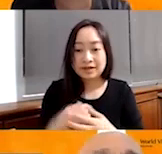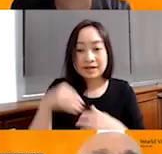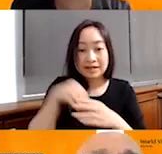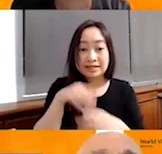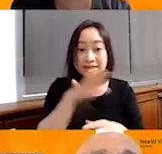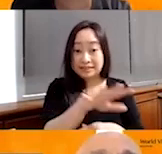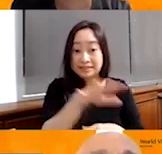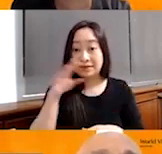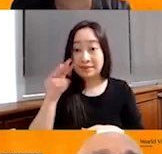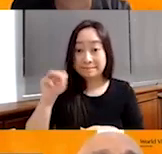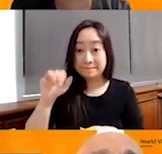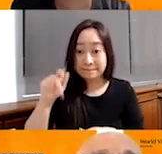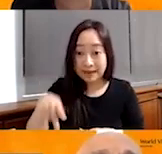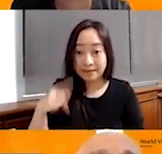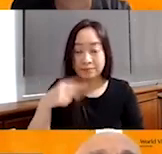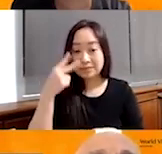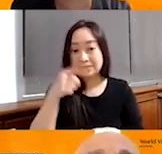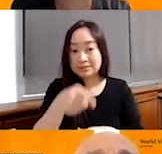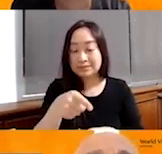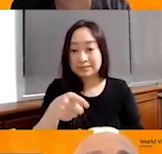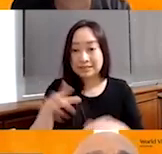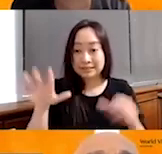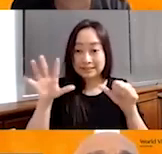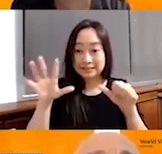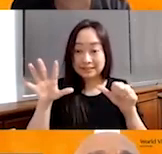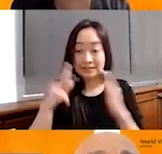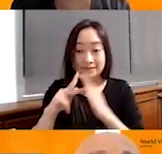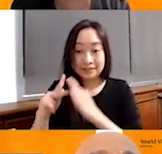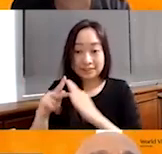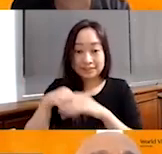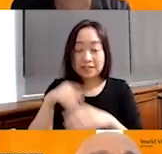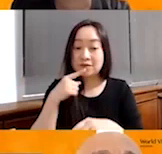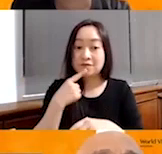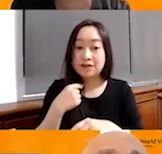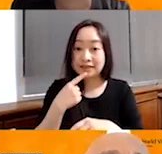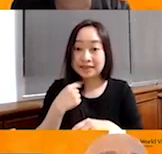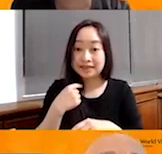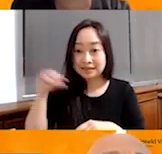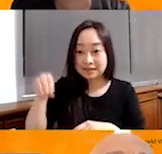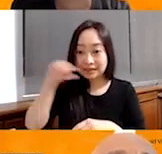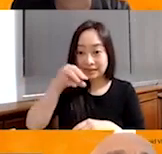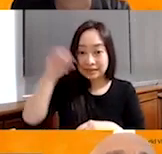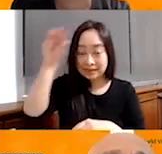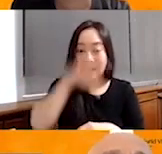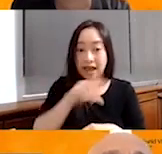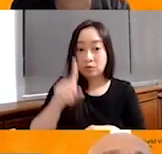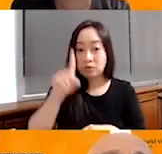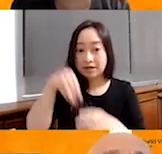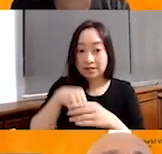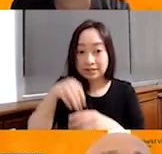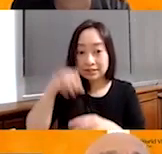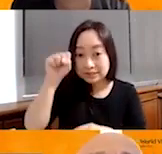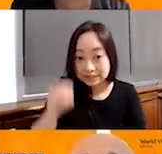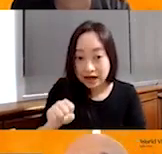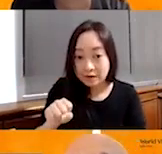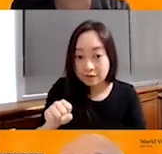the map, we see these six villages in red. And the one in the south part of this